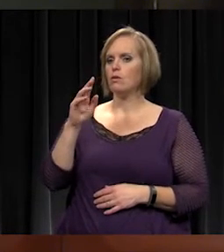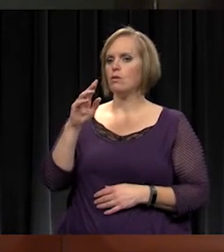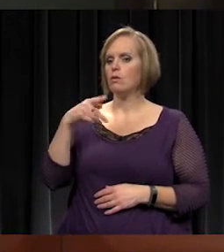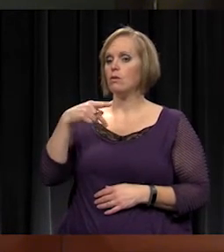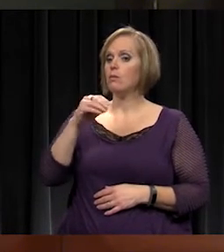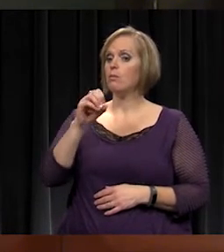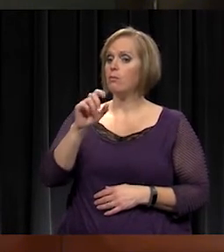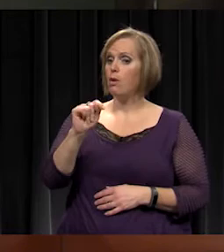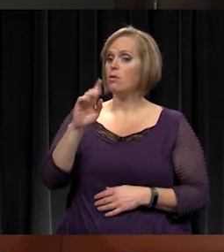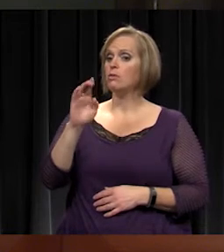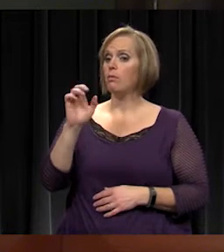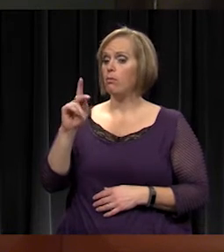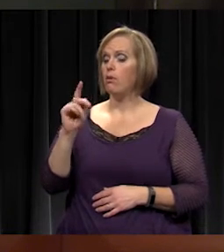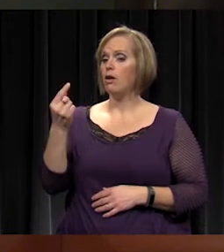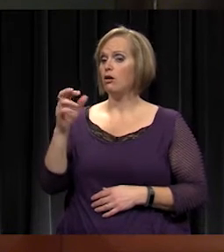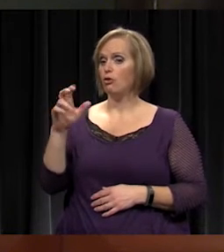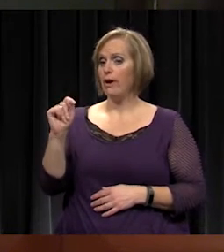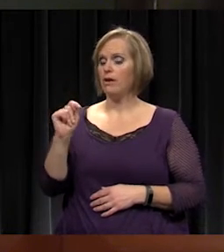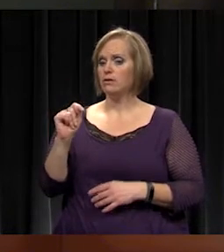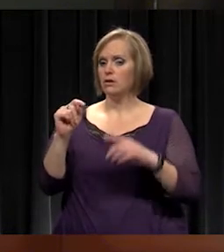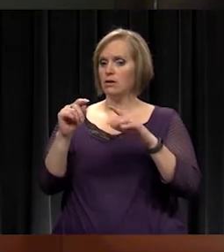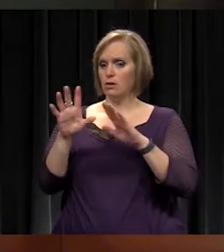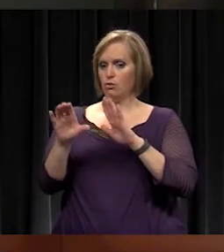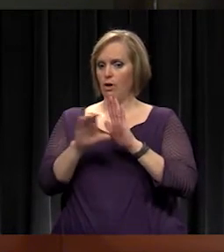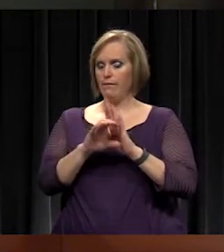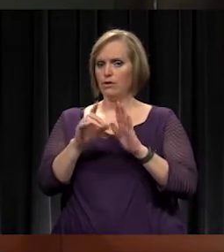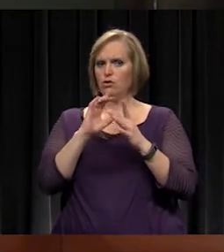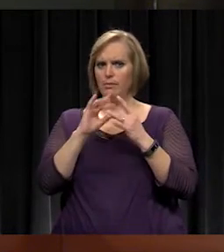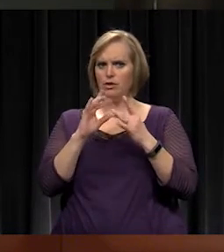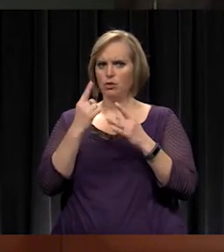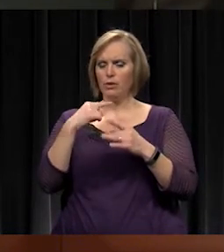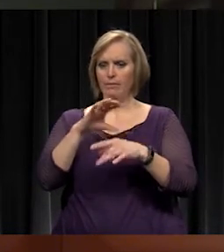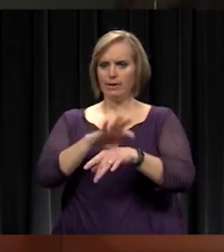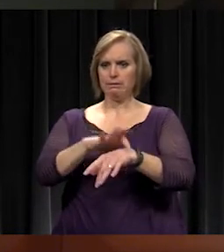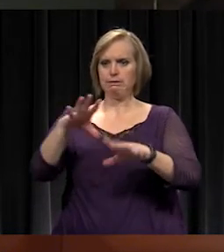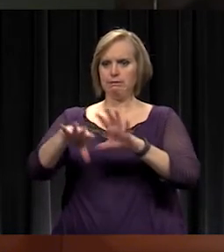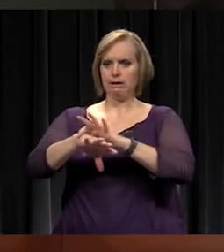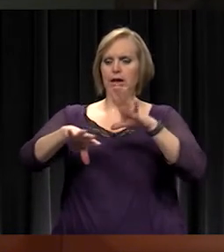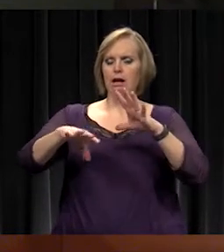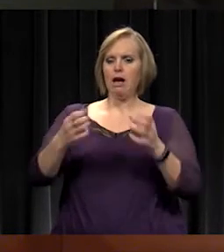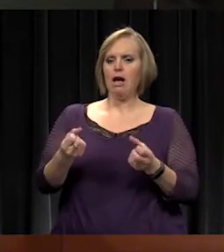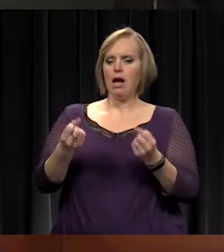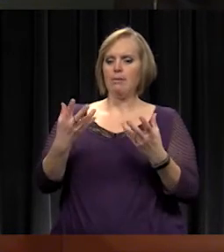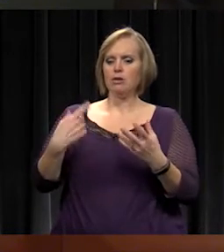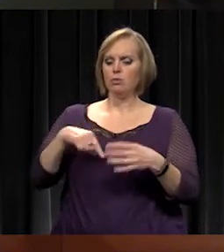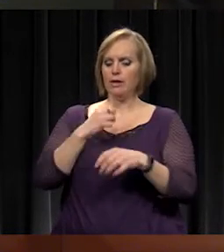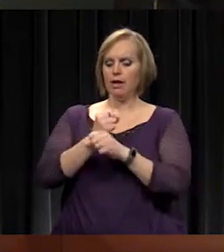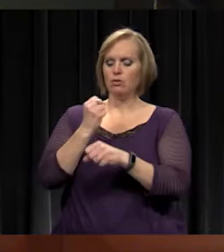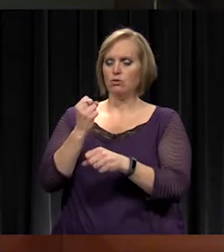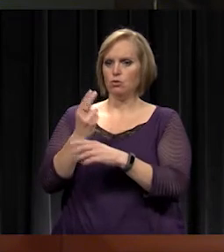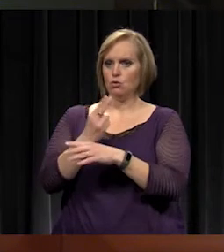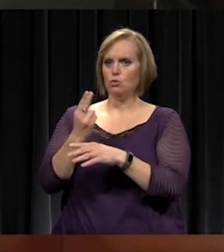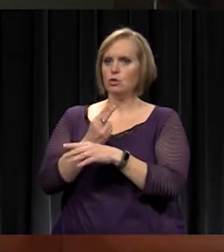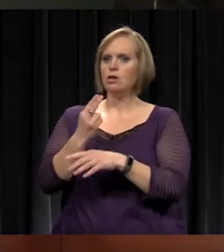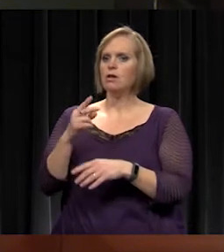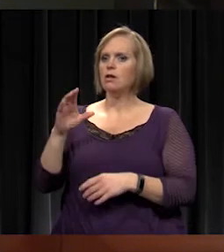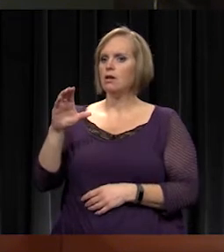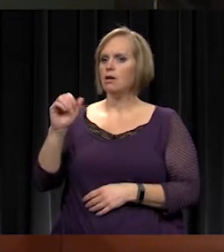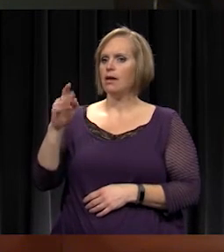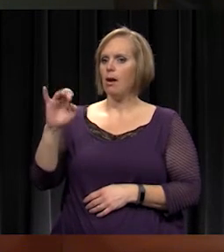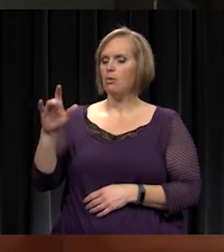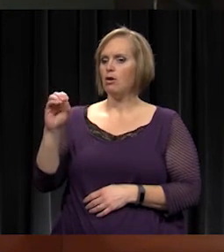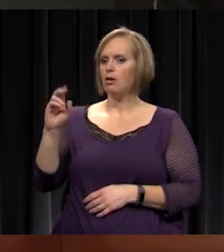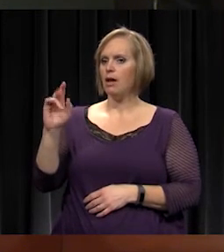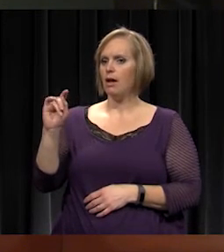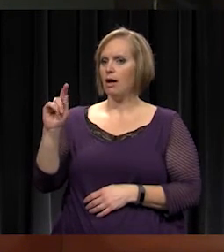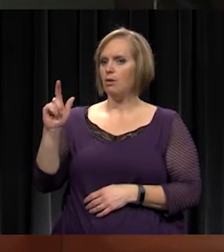when you mentioned that the operating now, we've been unhandcuffed on the capital outlay funding source. When